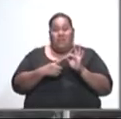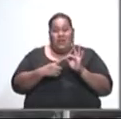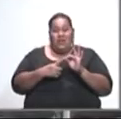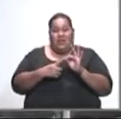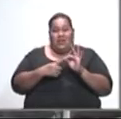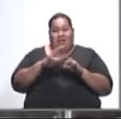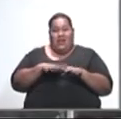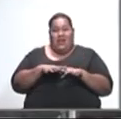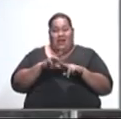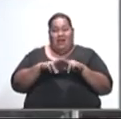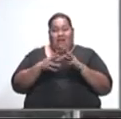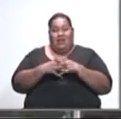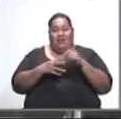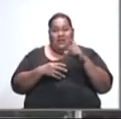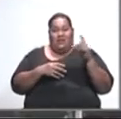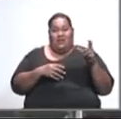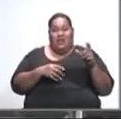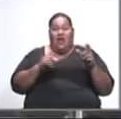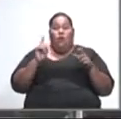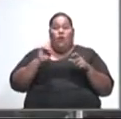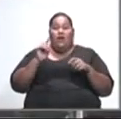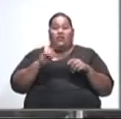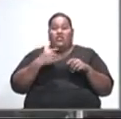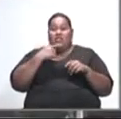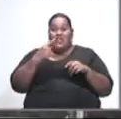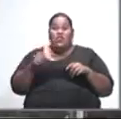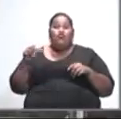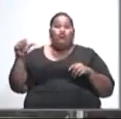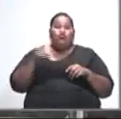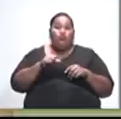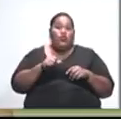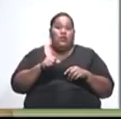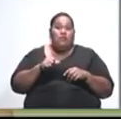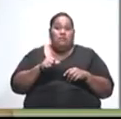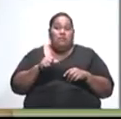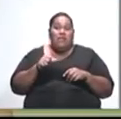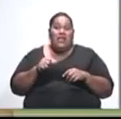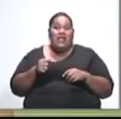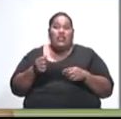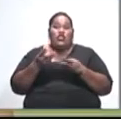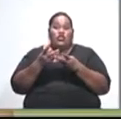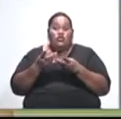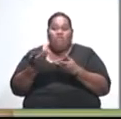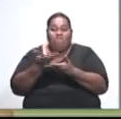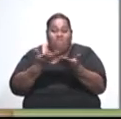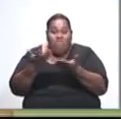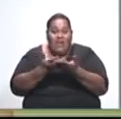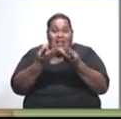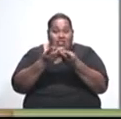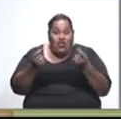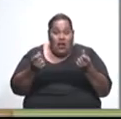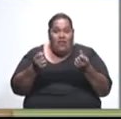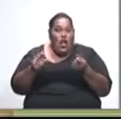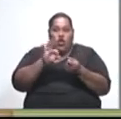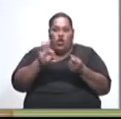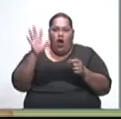says the regressive step made by Tambuya should be addressed, not condemned. So it is quite sad that a